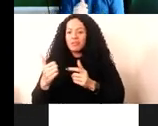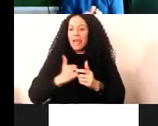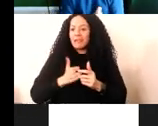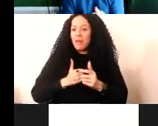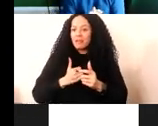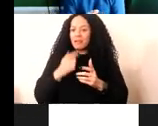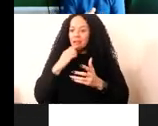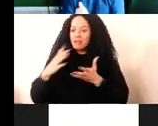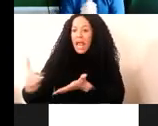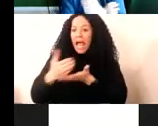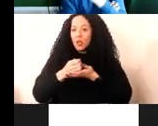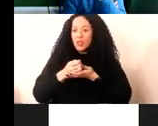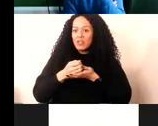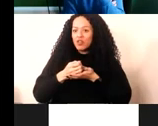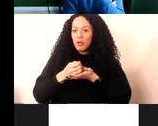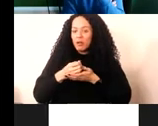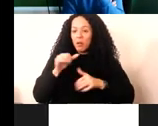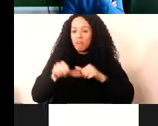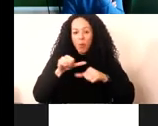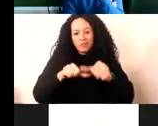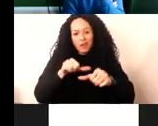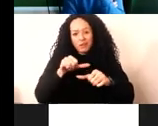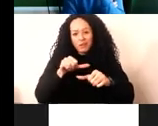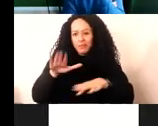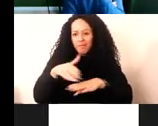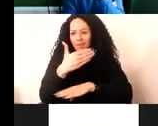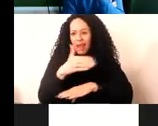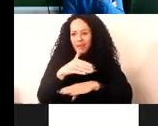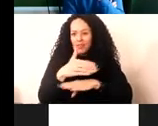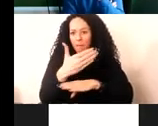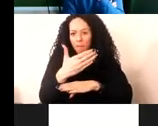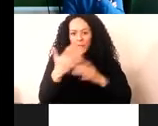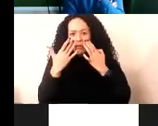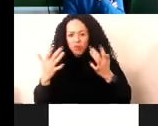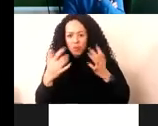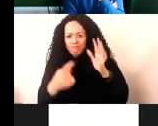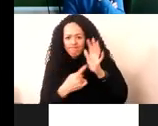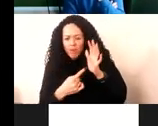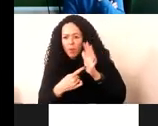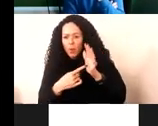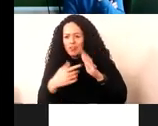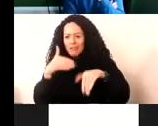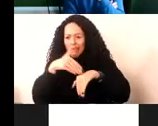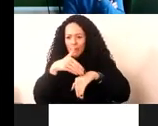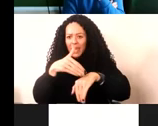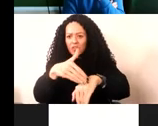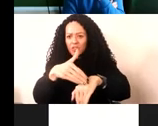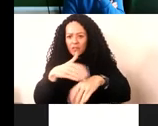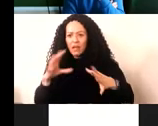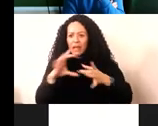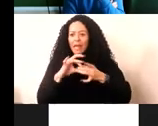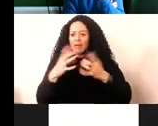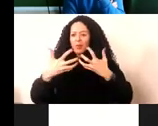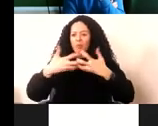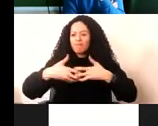this model flags the various important considerations and activities implicated by the technical characteristics of that